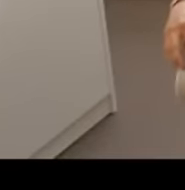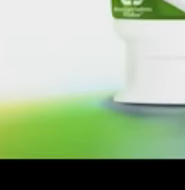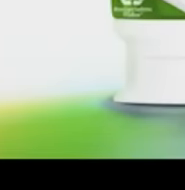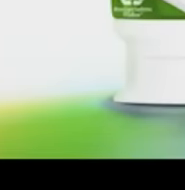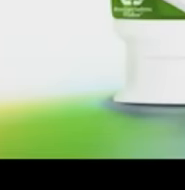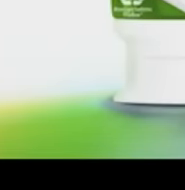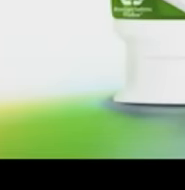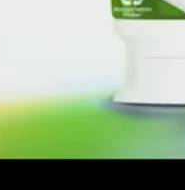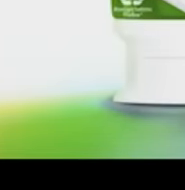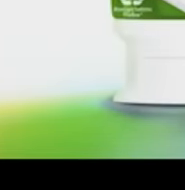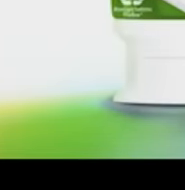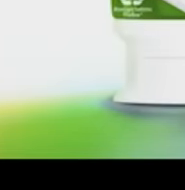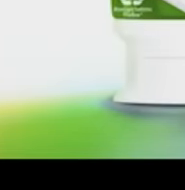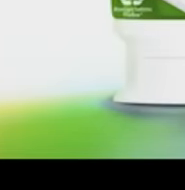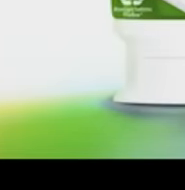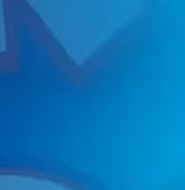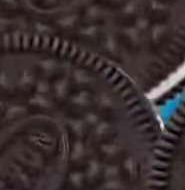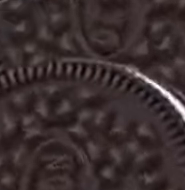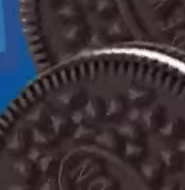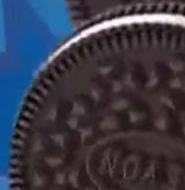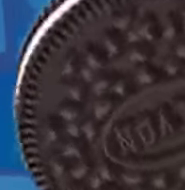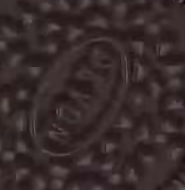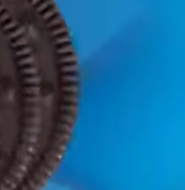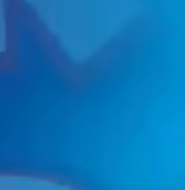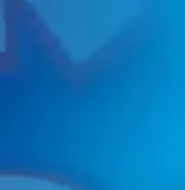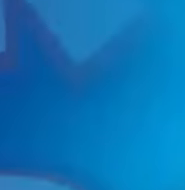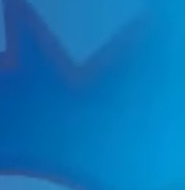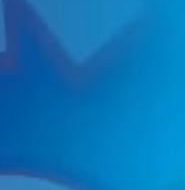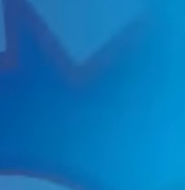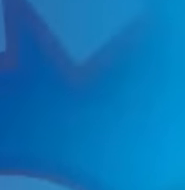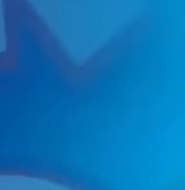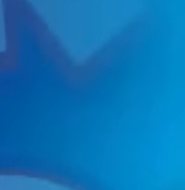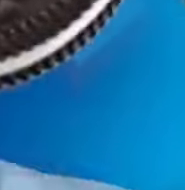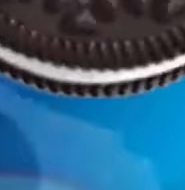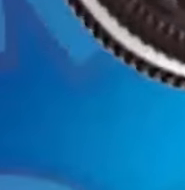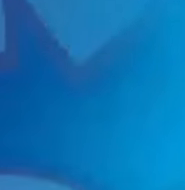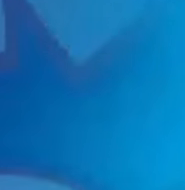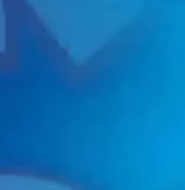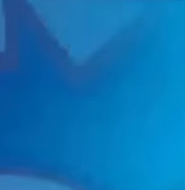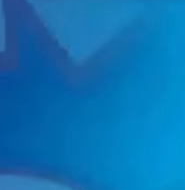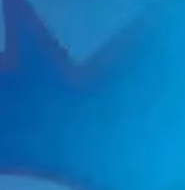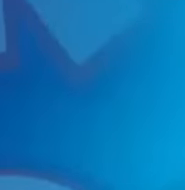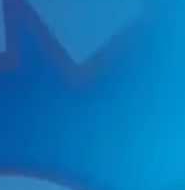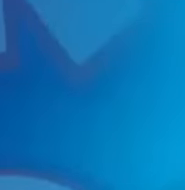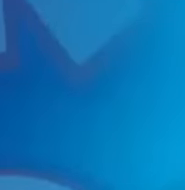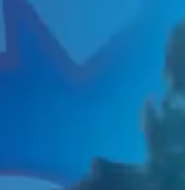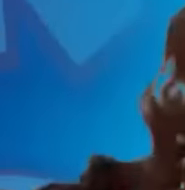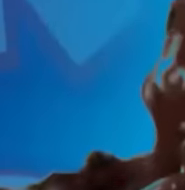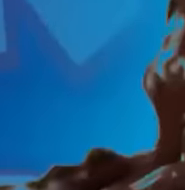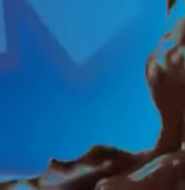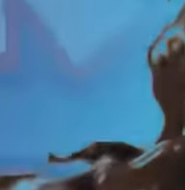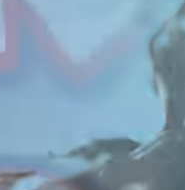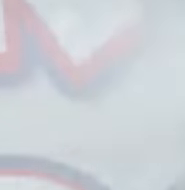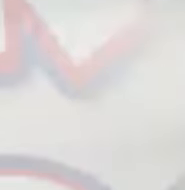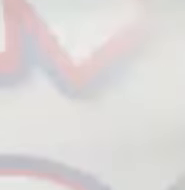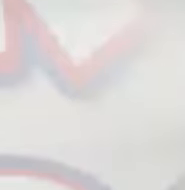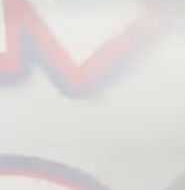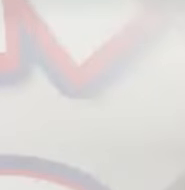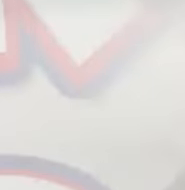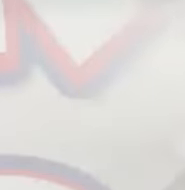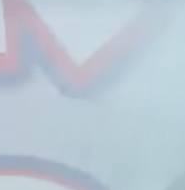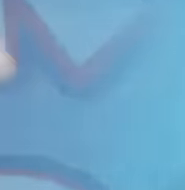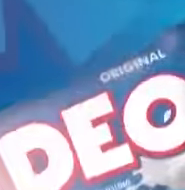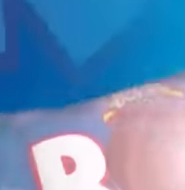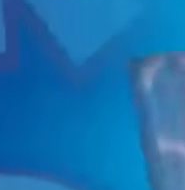Be dentist ready with Colgate Total. Try the new, darker, more delicious Rodeo with chocolate and vanilla cream